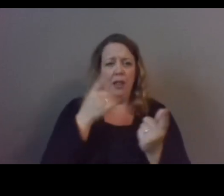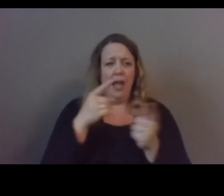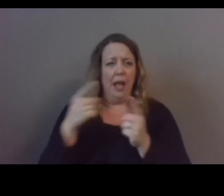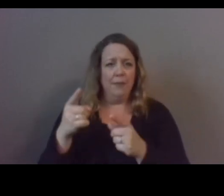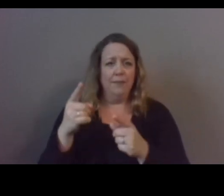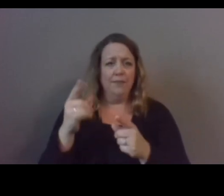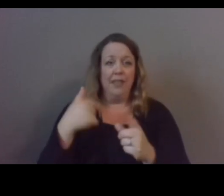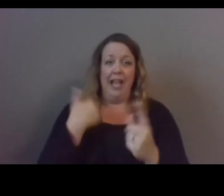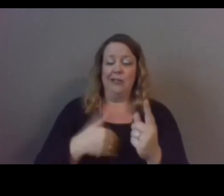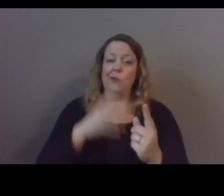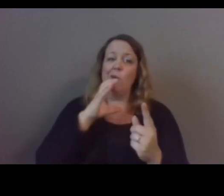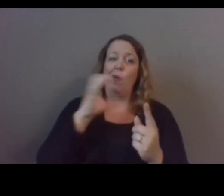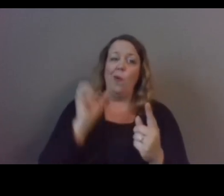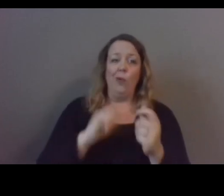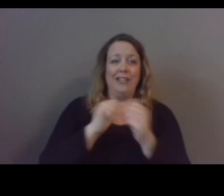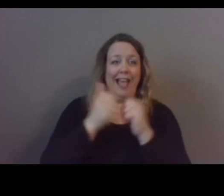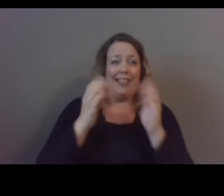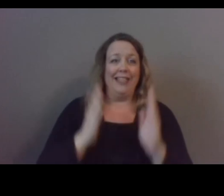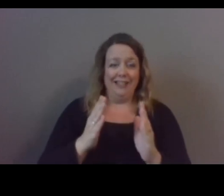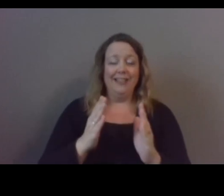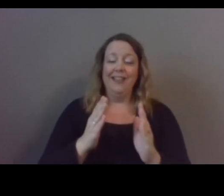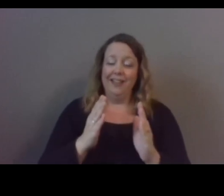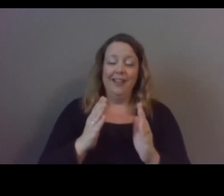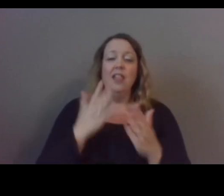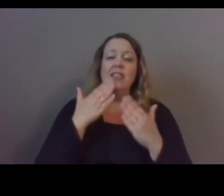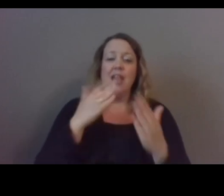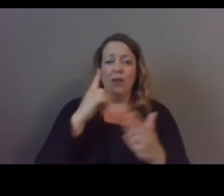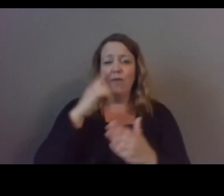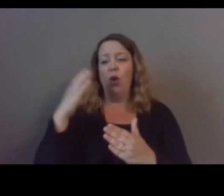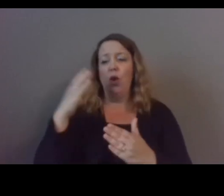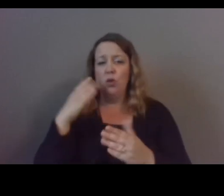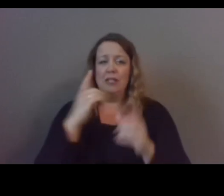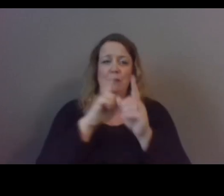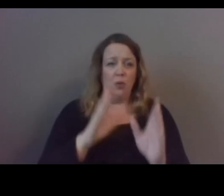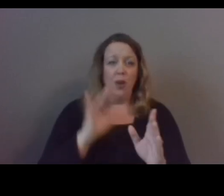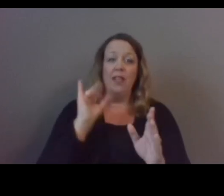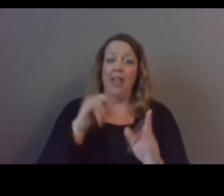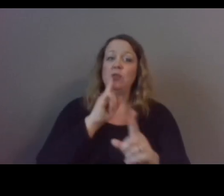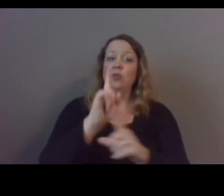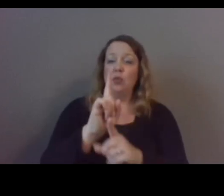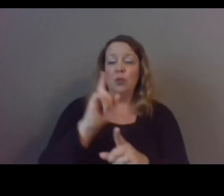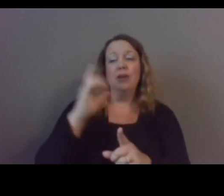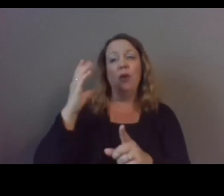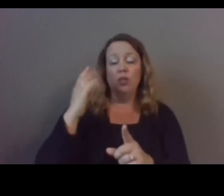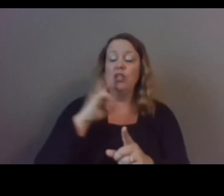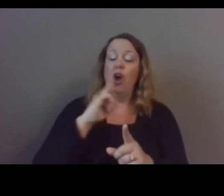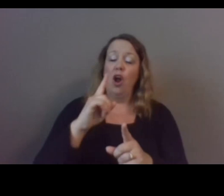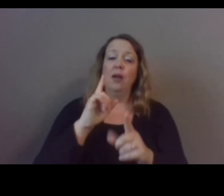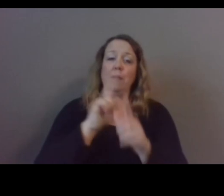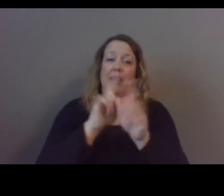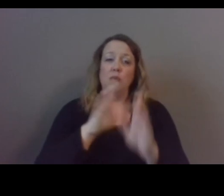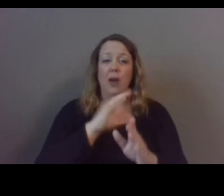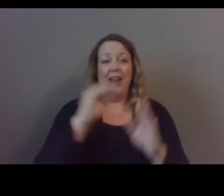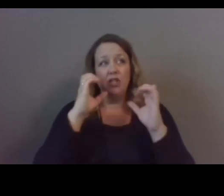has-been athlete thank you to the coaches and mentors that's what coaches are are truly mentors and educators providing an example